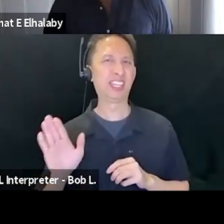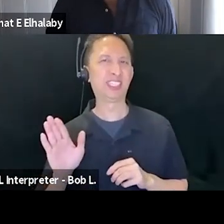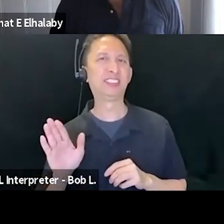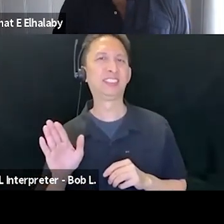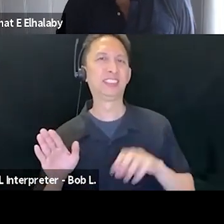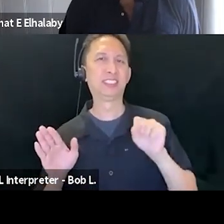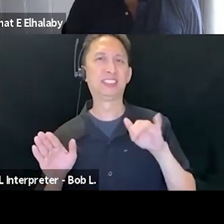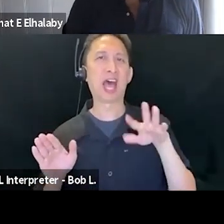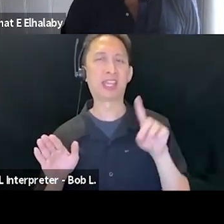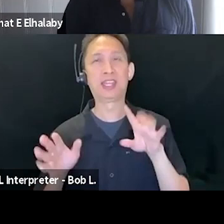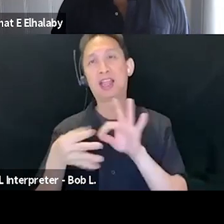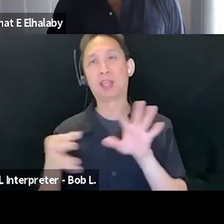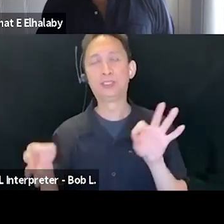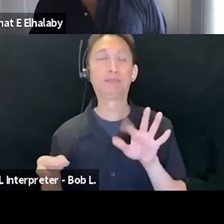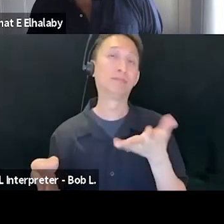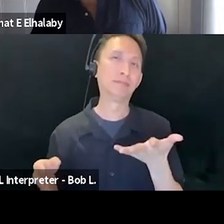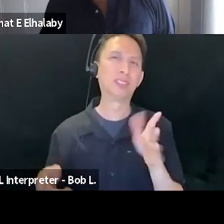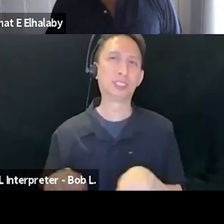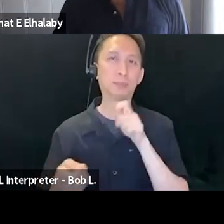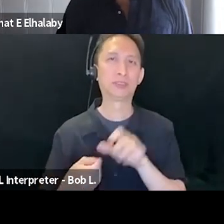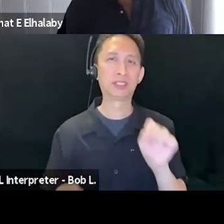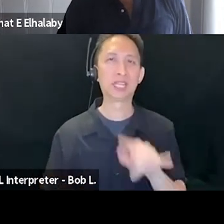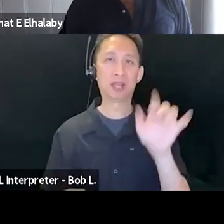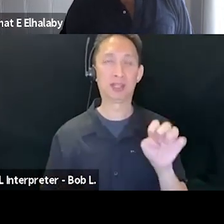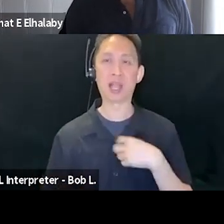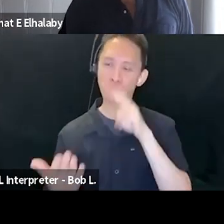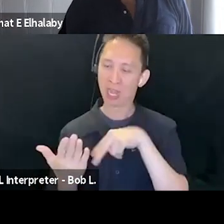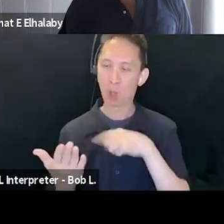Of course, he has a particular style and I happen to like it.